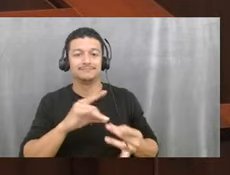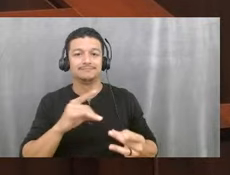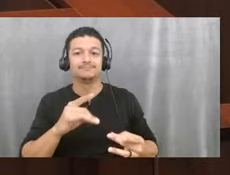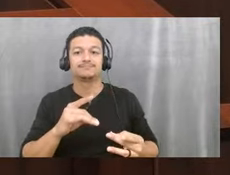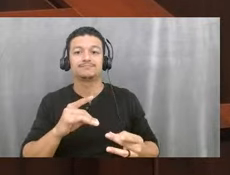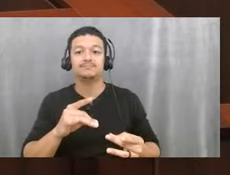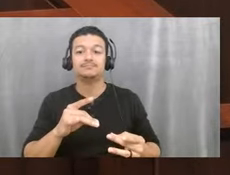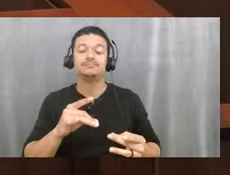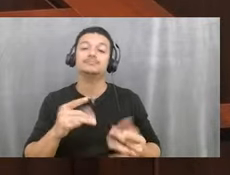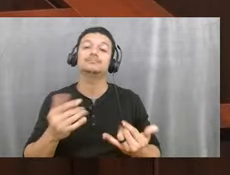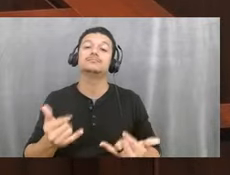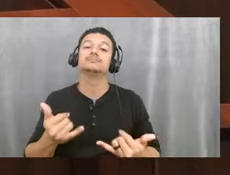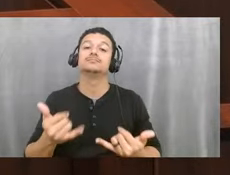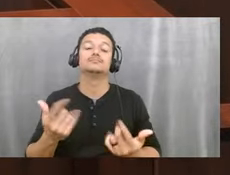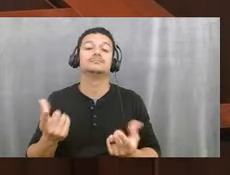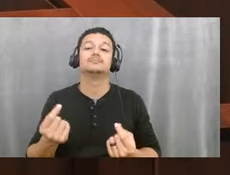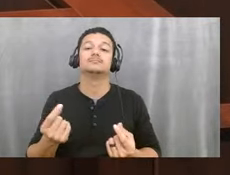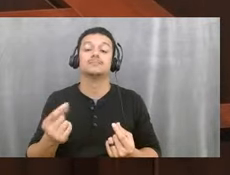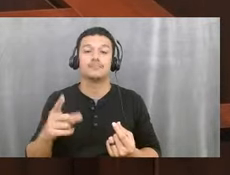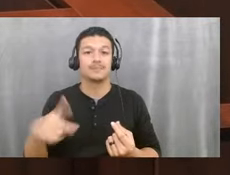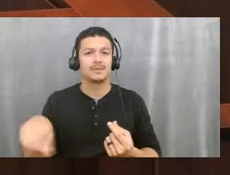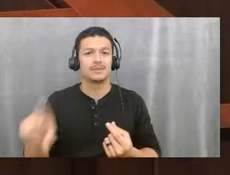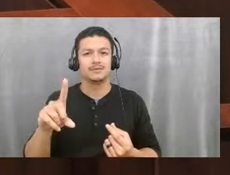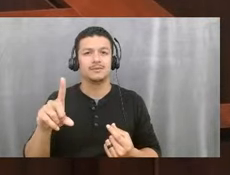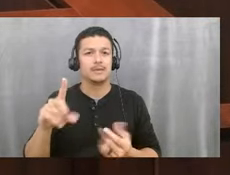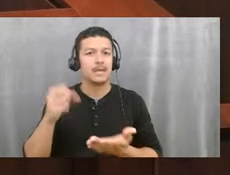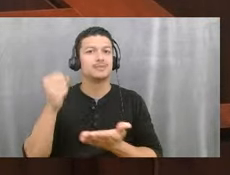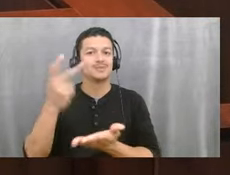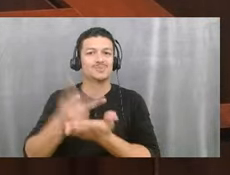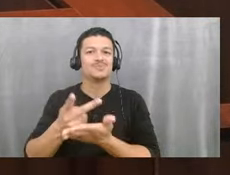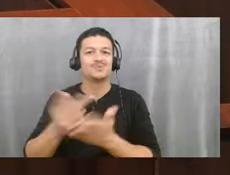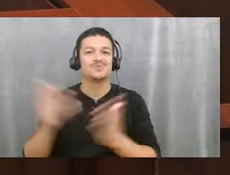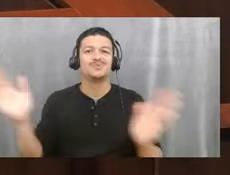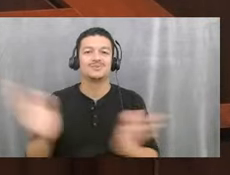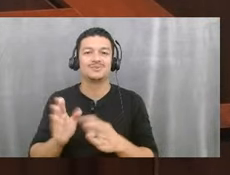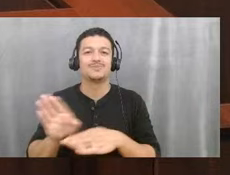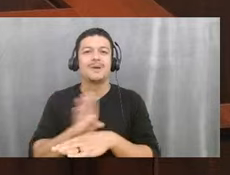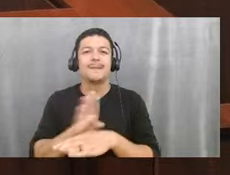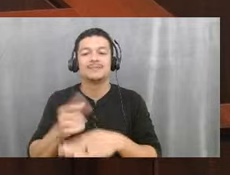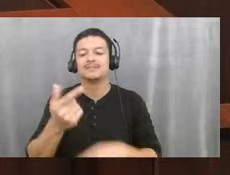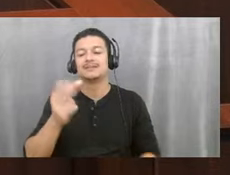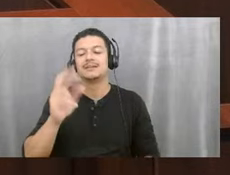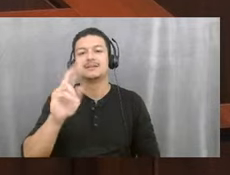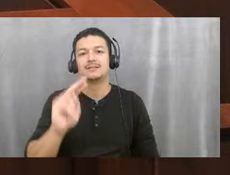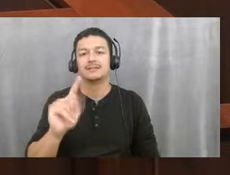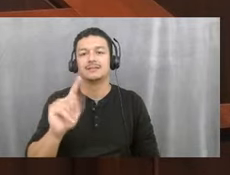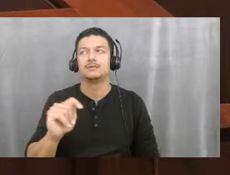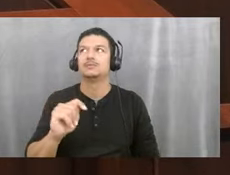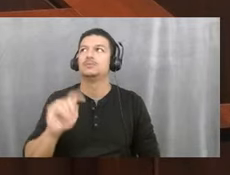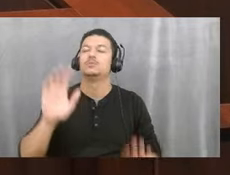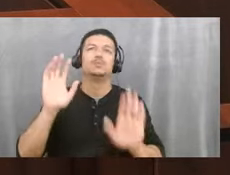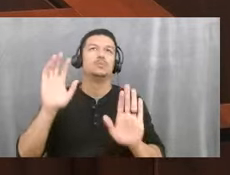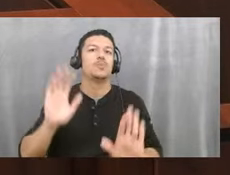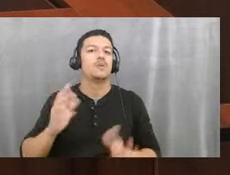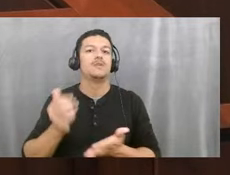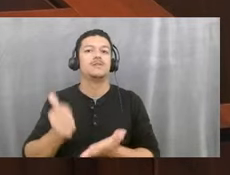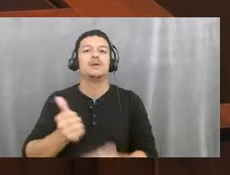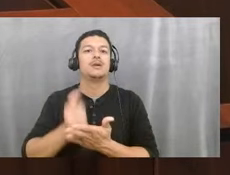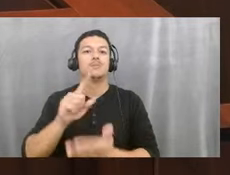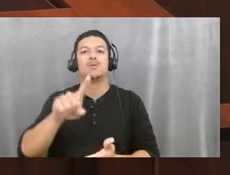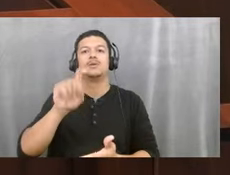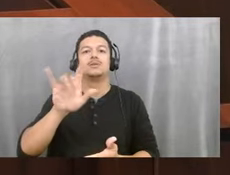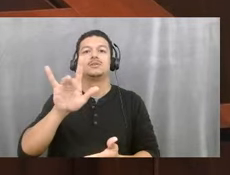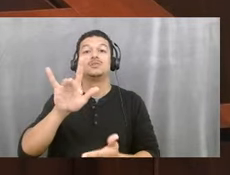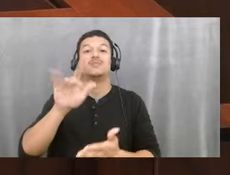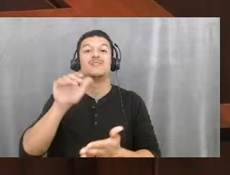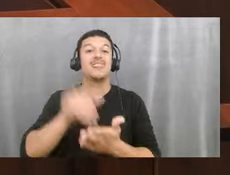tonight, uh, you guys did approve the new small business grants, uh, which is a huge help was $125,000. Um, we